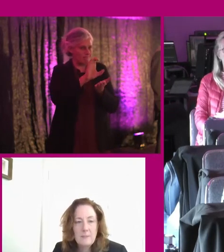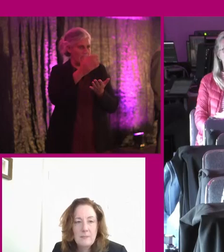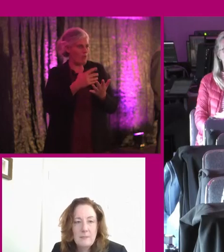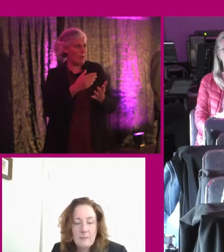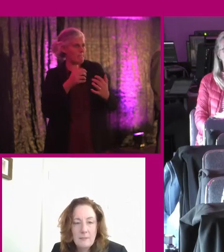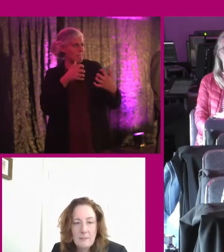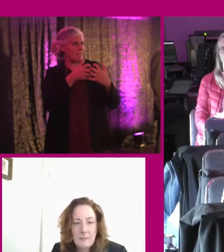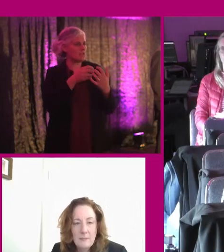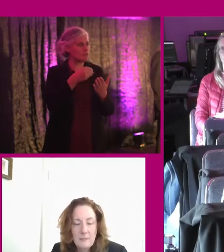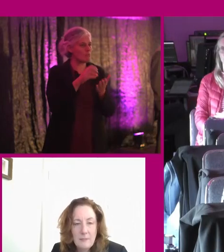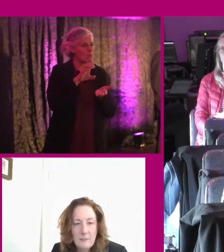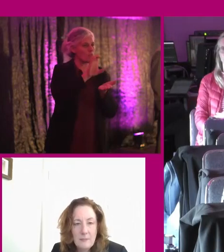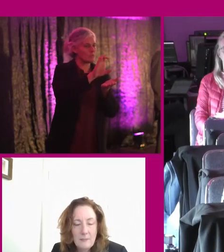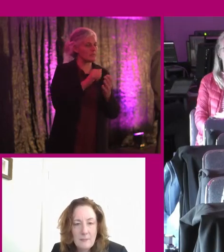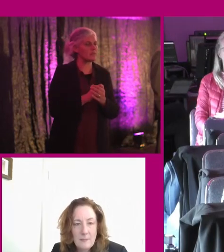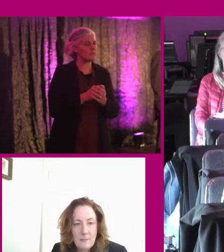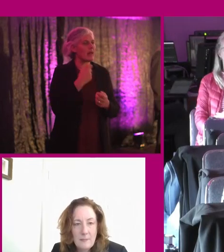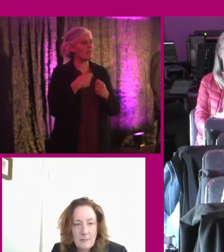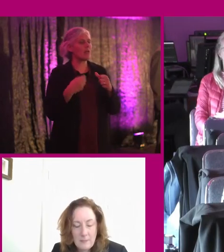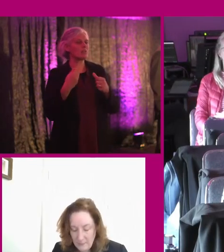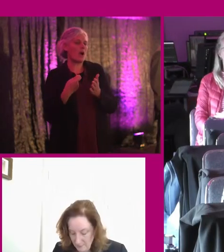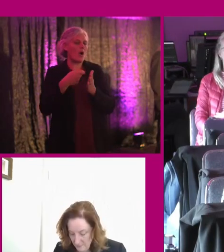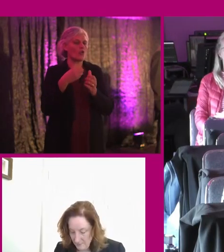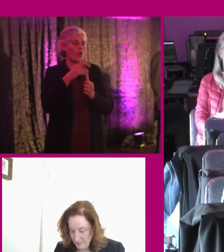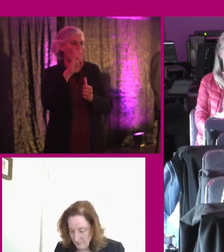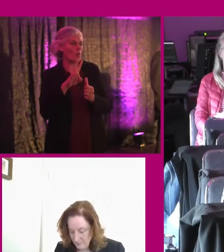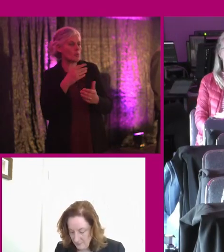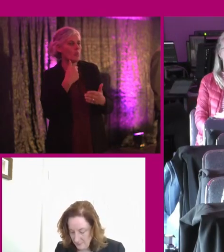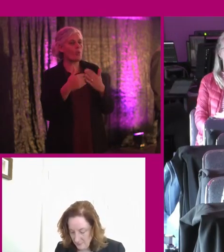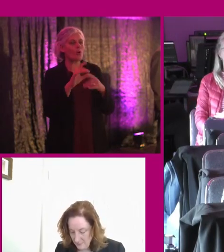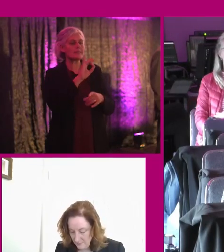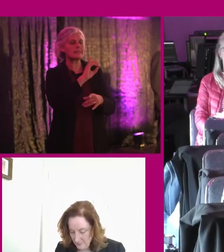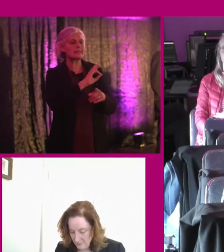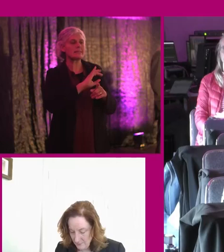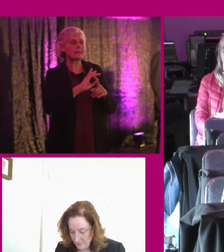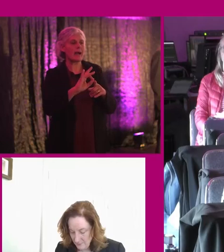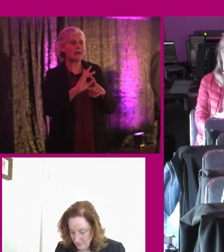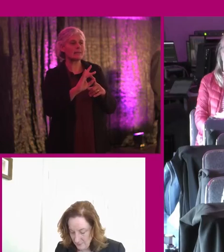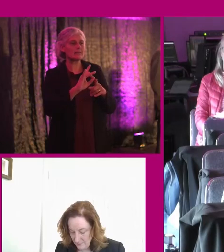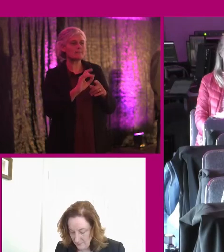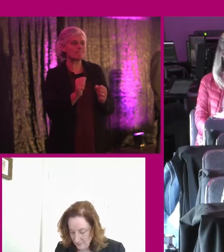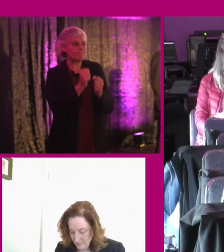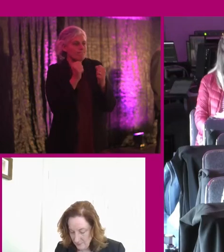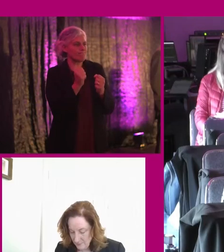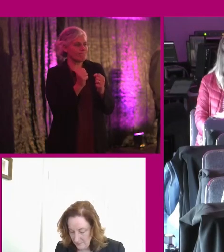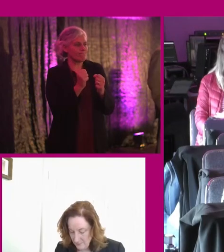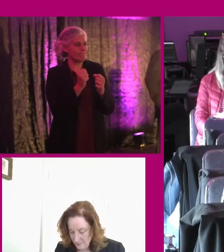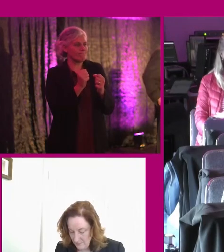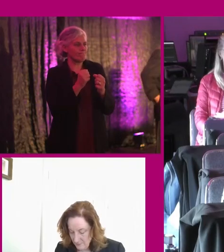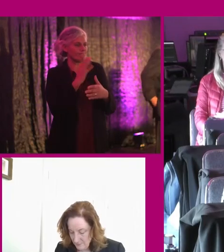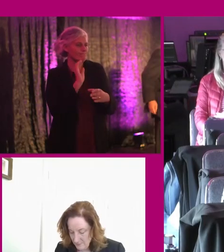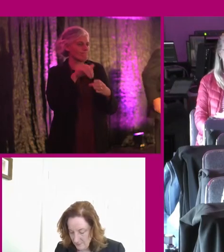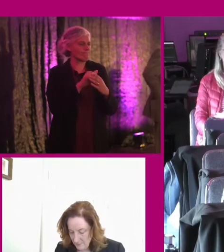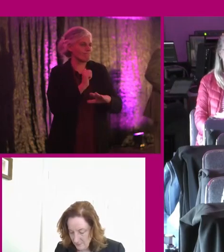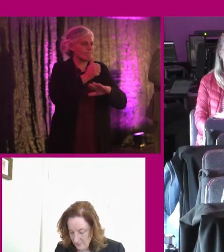And just in case the mic doesn't come back, I'll throw in another one. So, what kind of enforcement mechanisms are in place